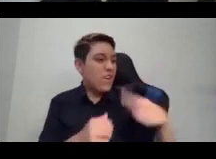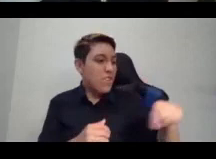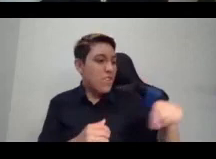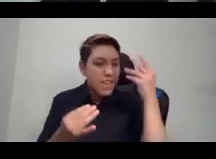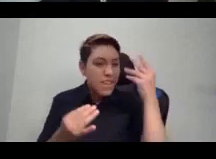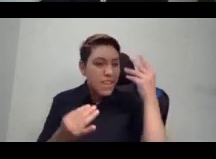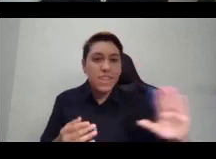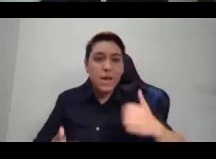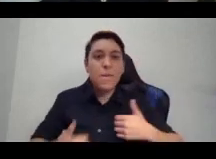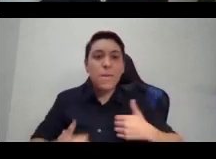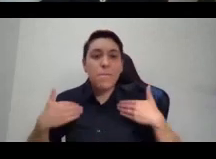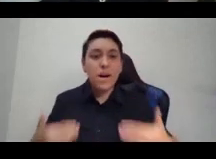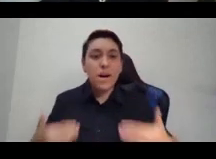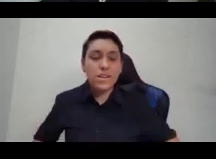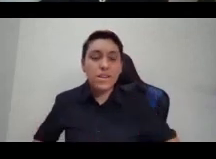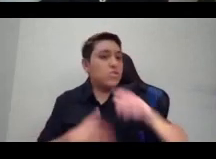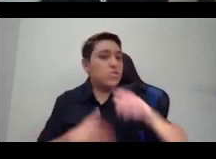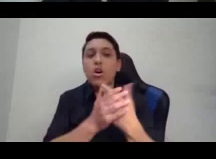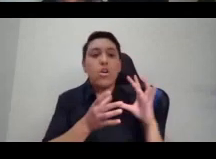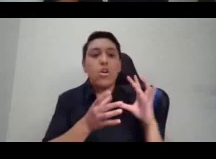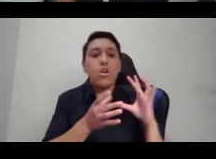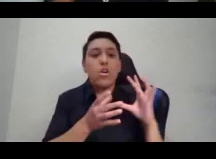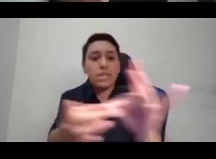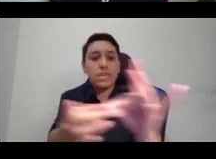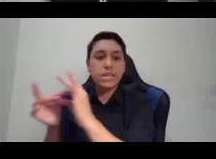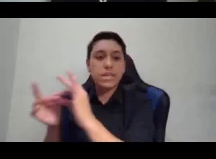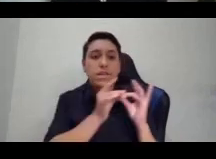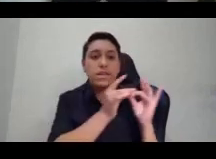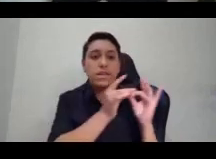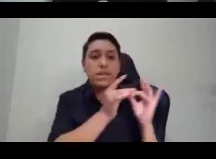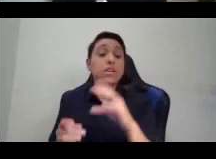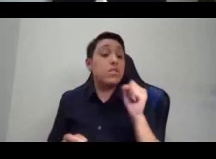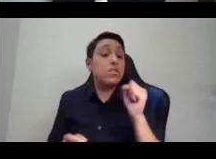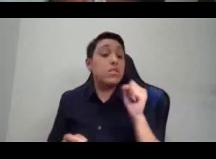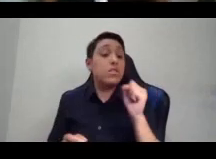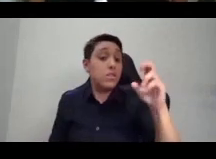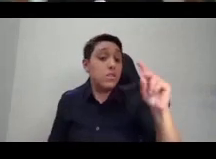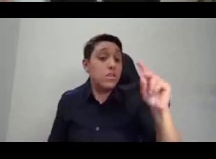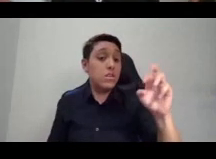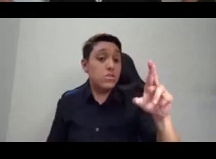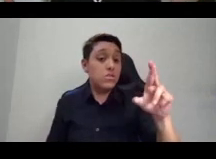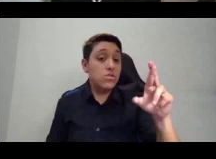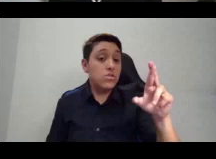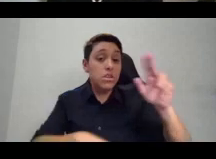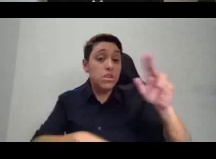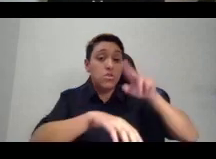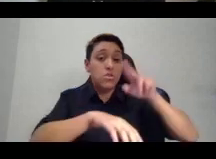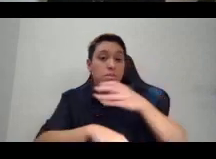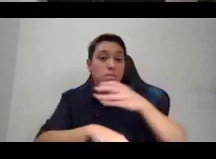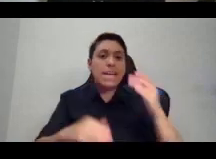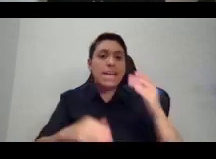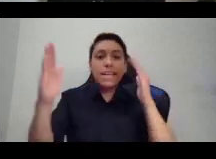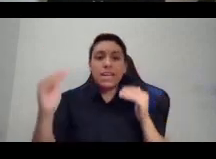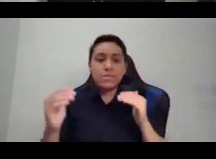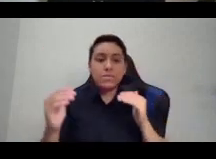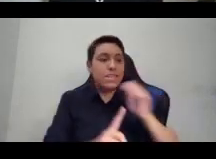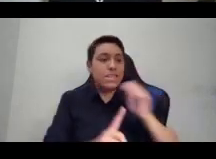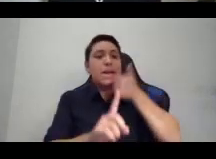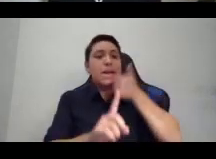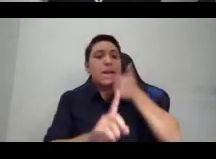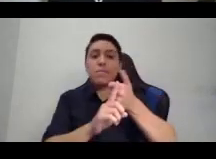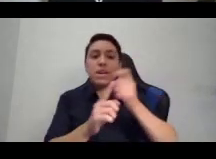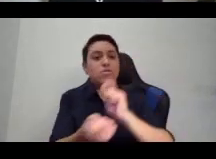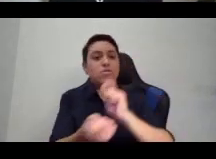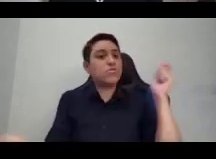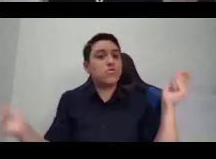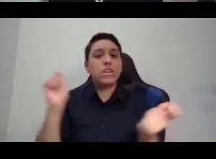so, of course, the gender norms and expectations would be impacted and changed and shifted by